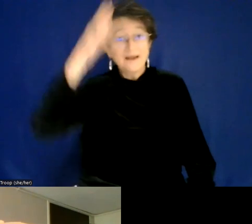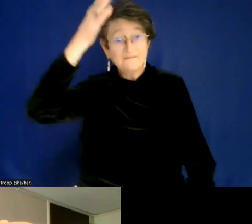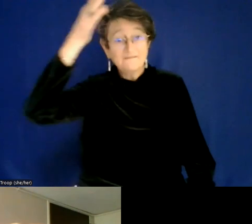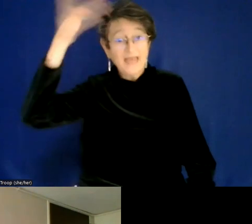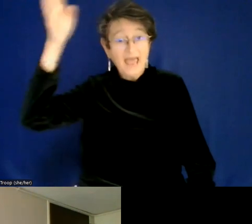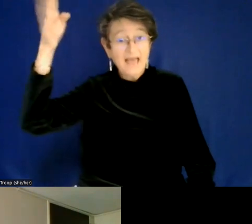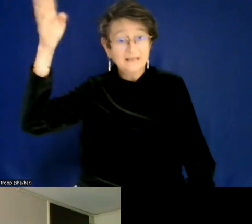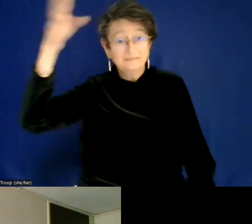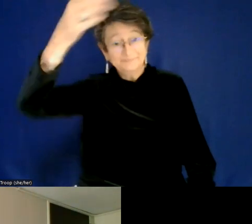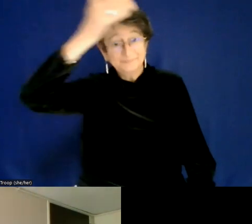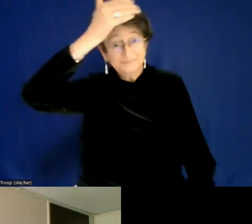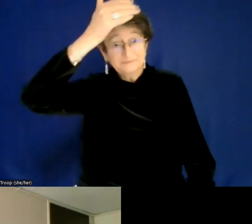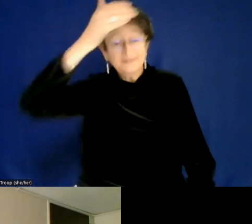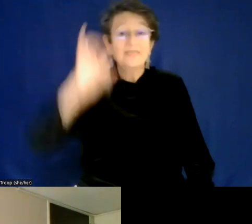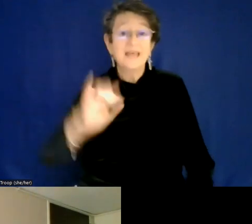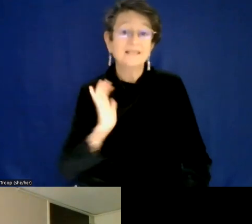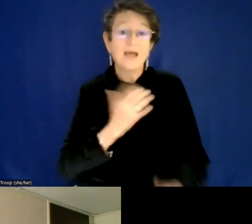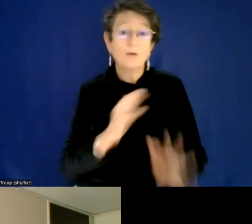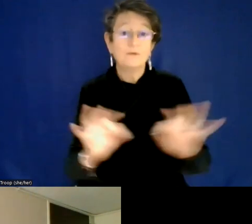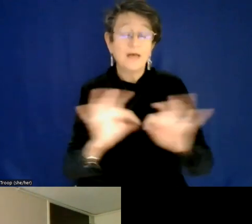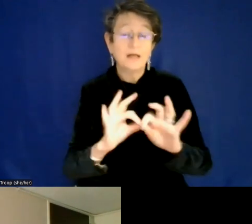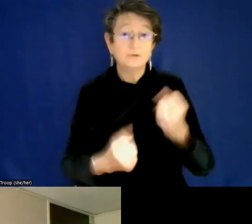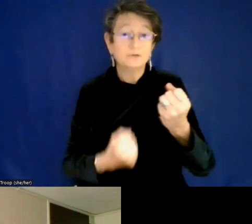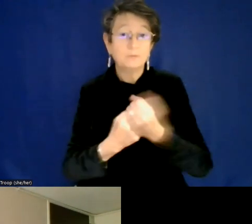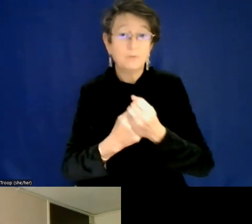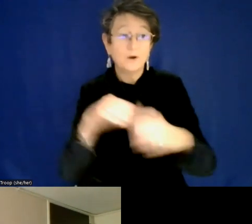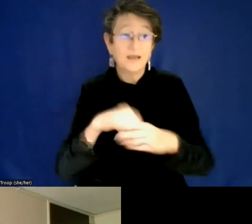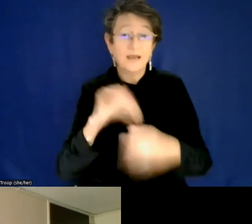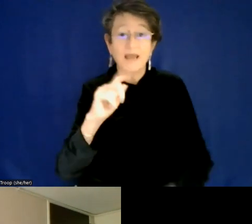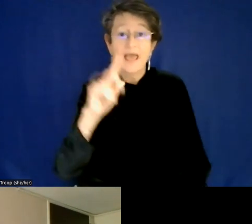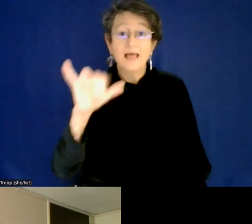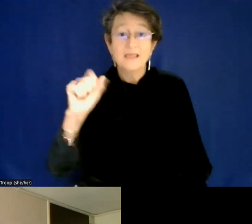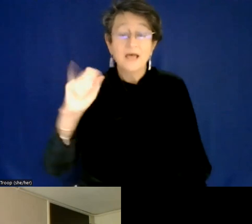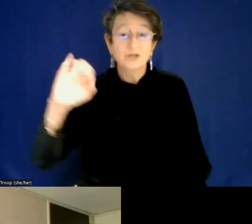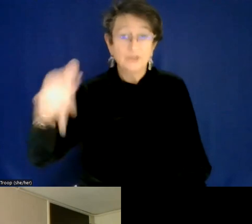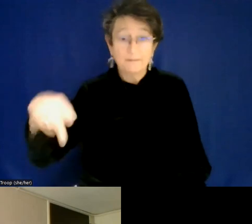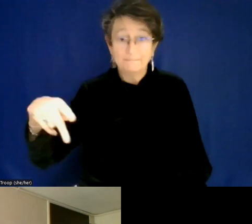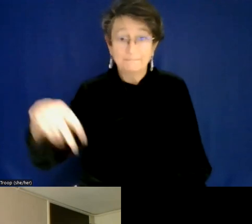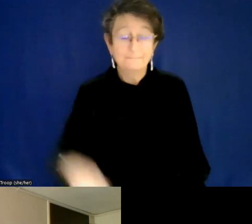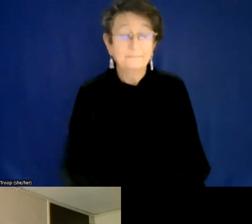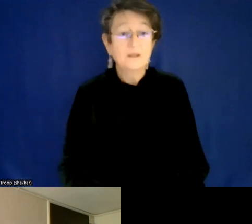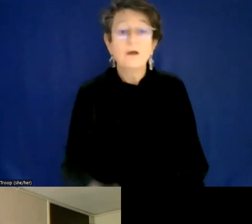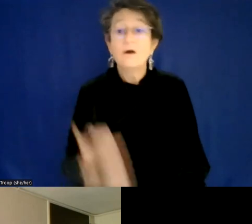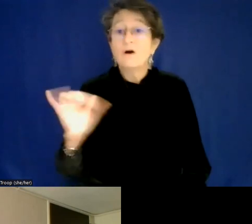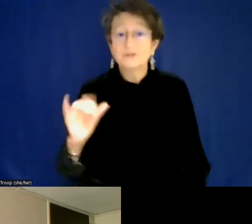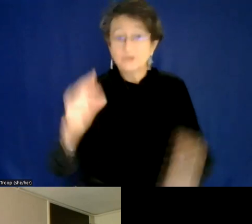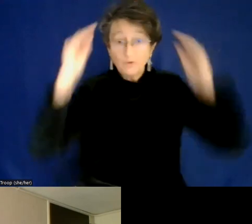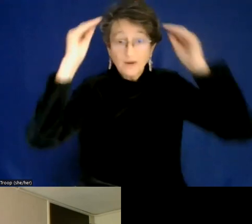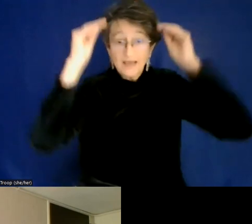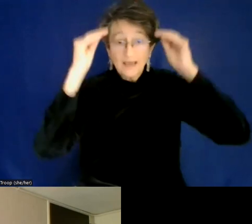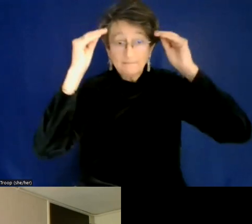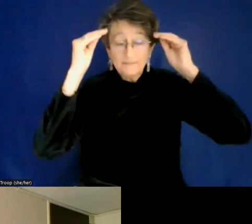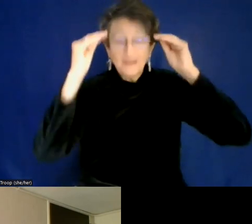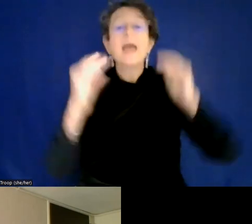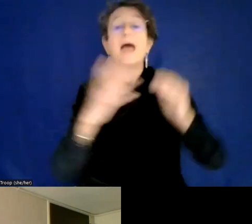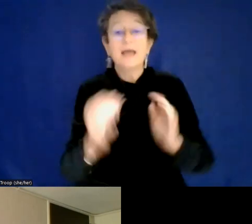um, of support and allyship. And also with the, um, cap, you will get a USM women in leadership